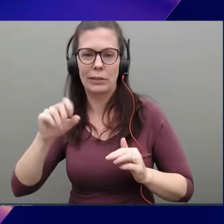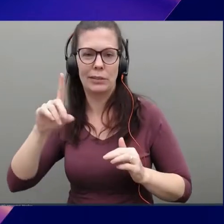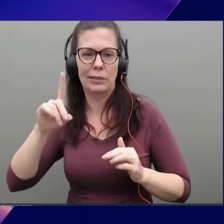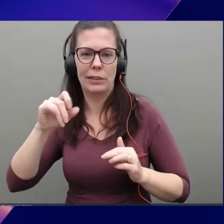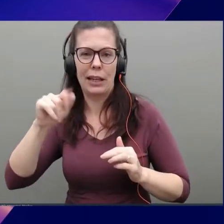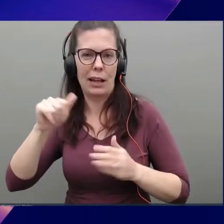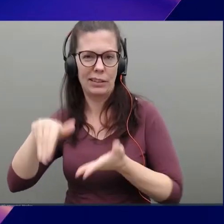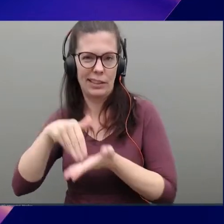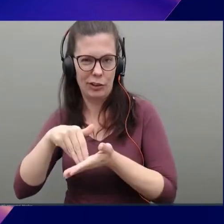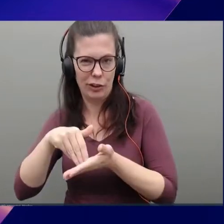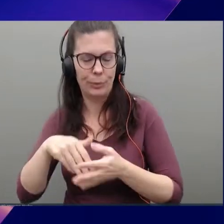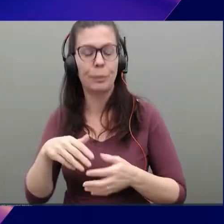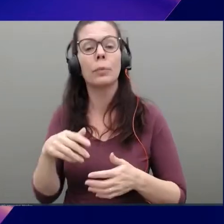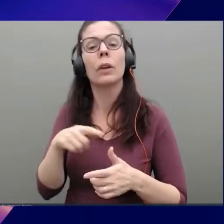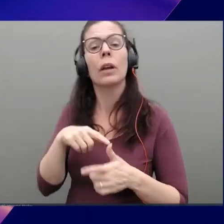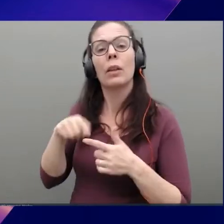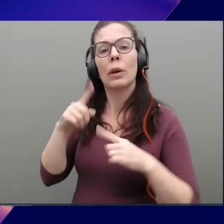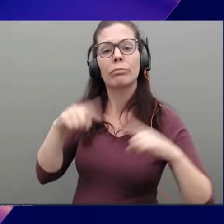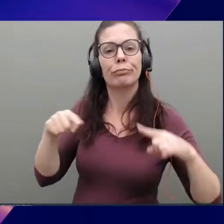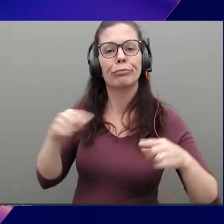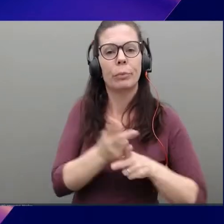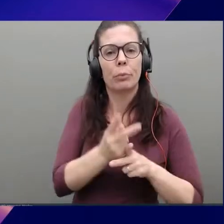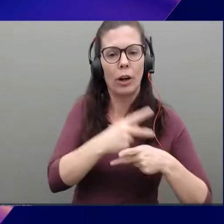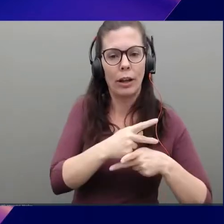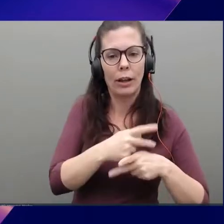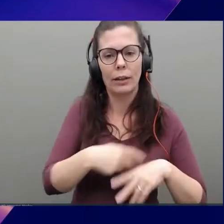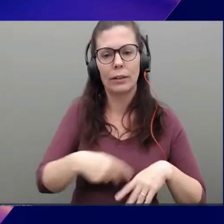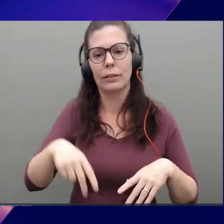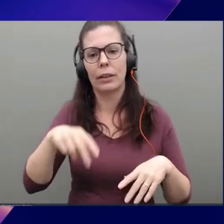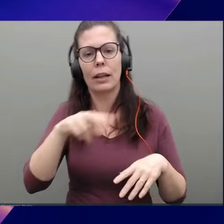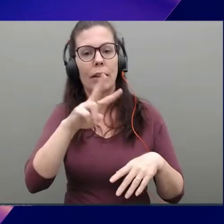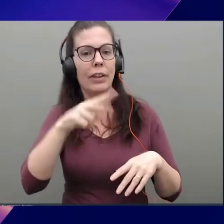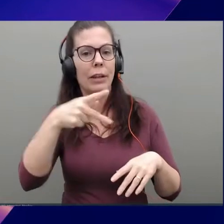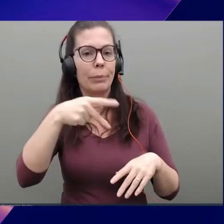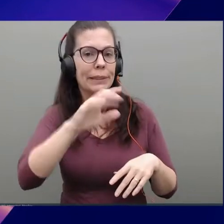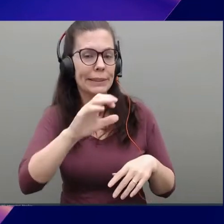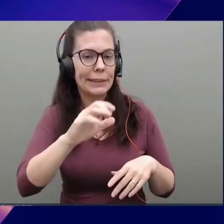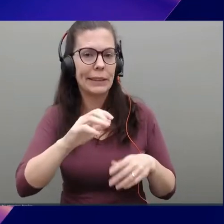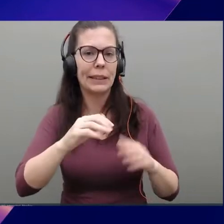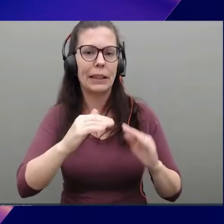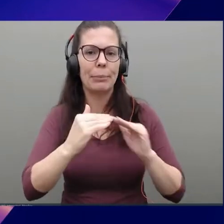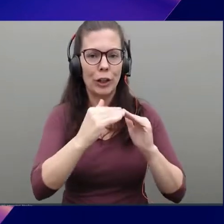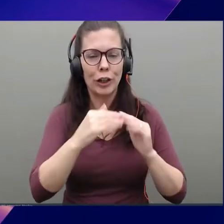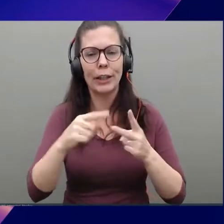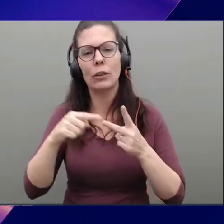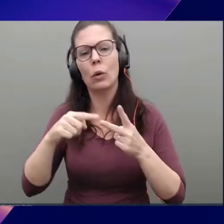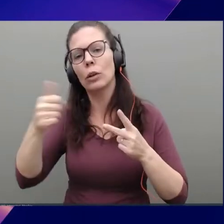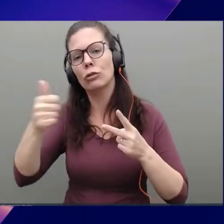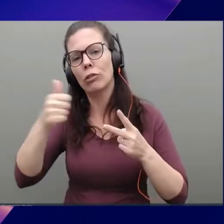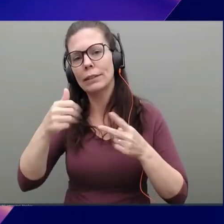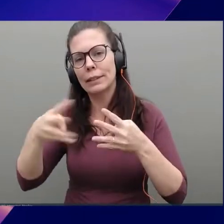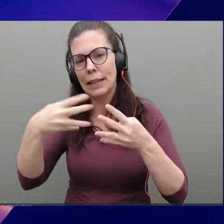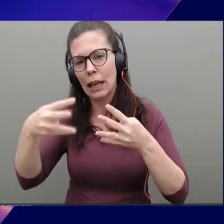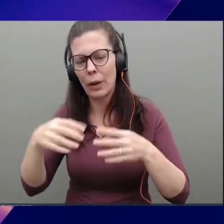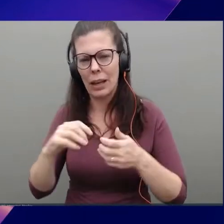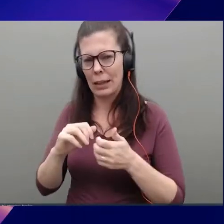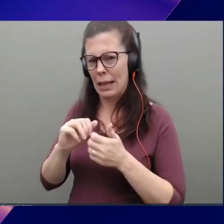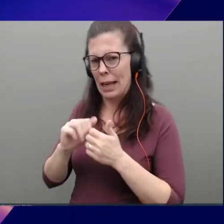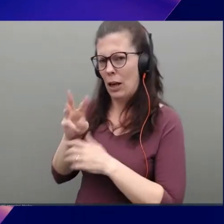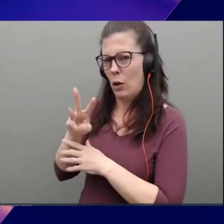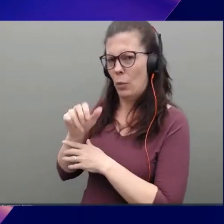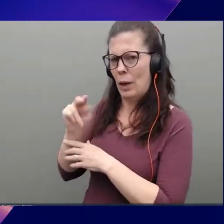And we have these different products for it, like VPC Peering and Transit Gateway. So how does CloudWin, the new service,